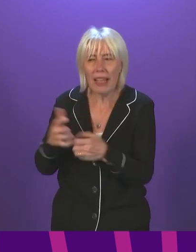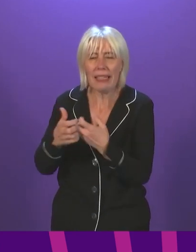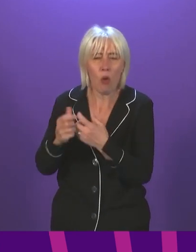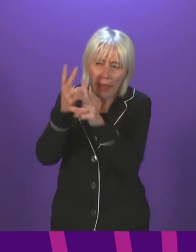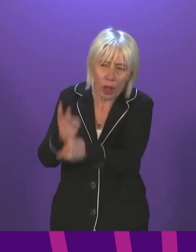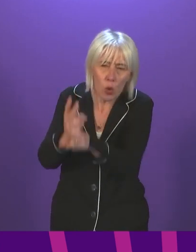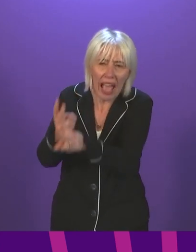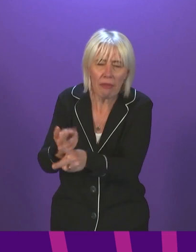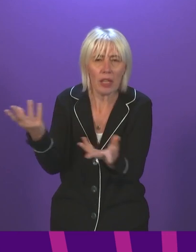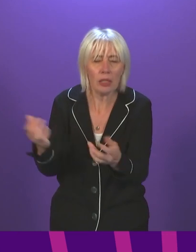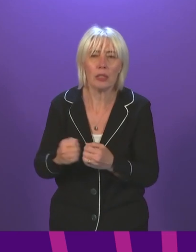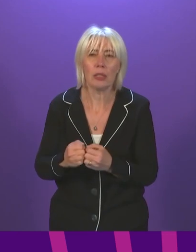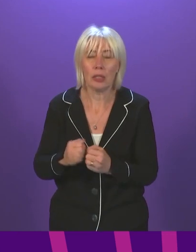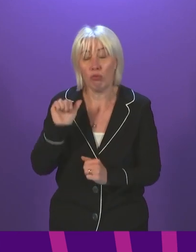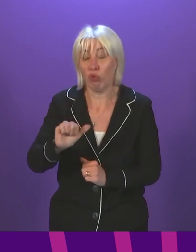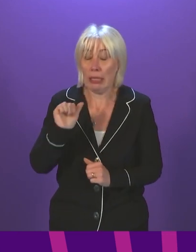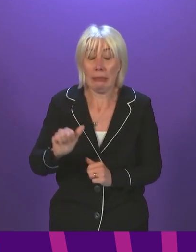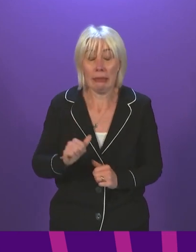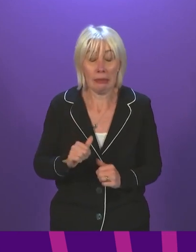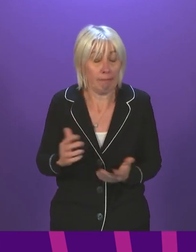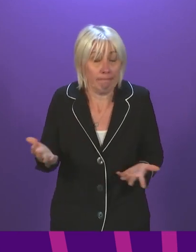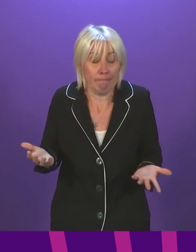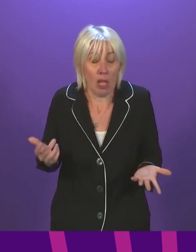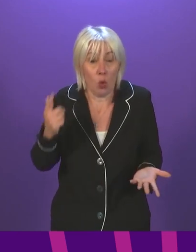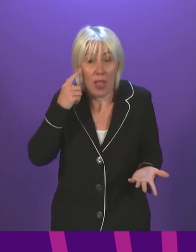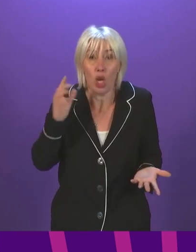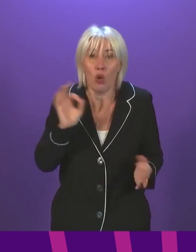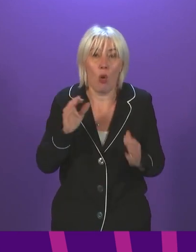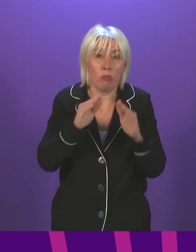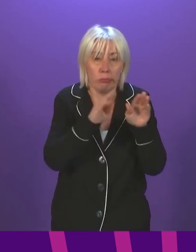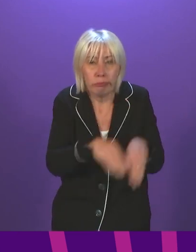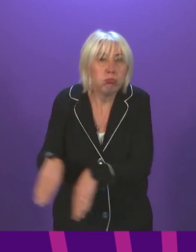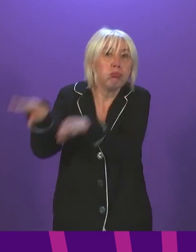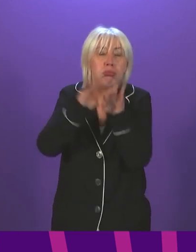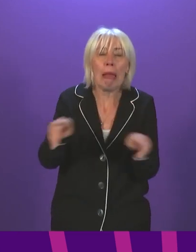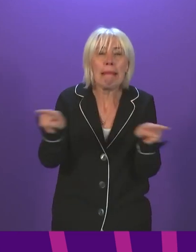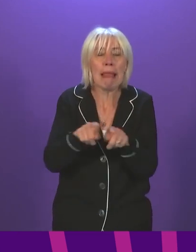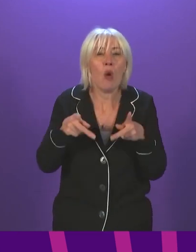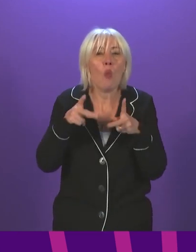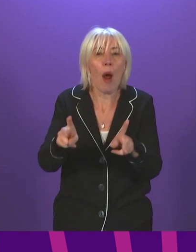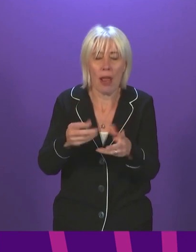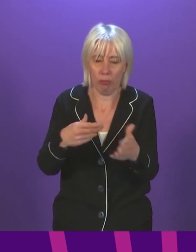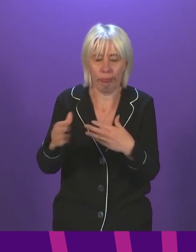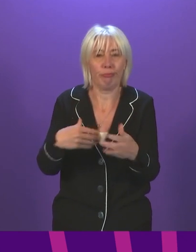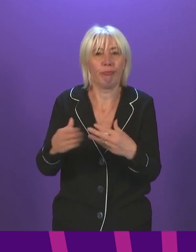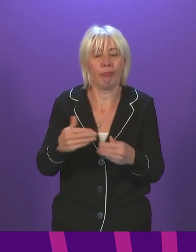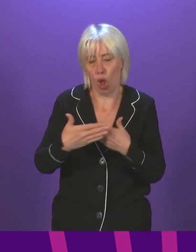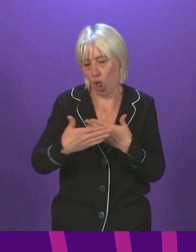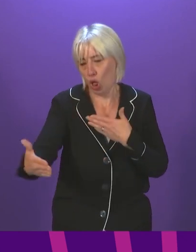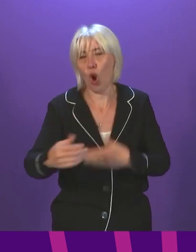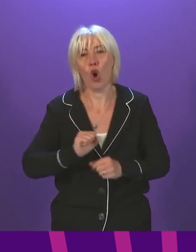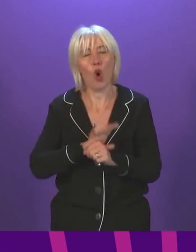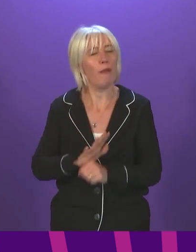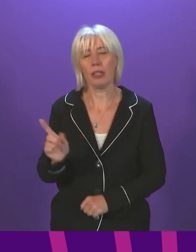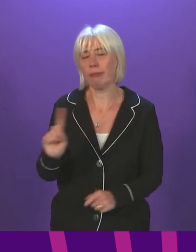that we cannot, and I don't think any country, will be able to have a one-size-fits-all approach to dealing with long COVID. We're trying to